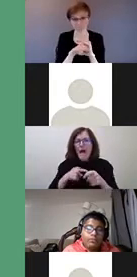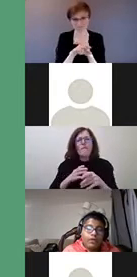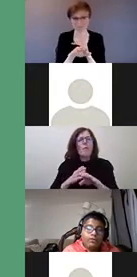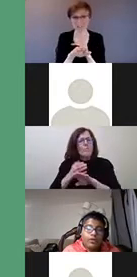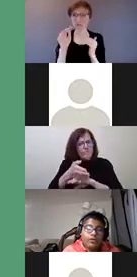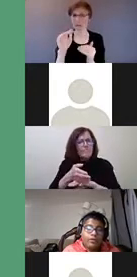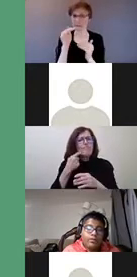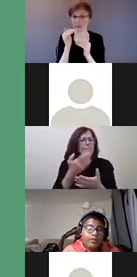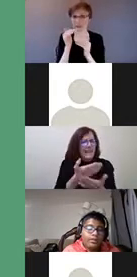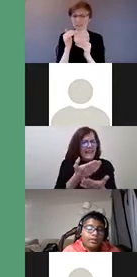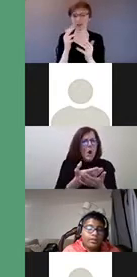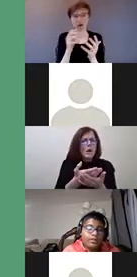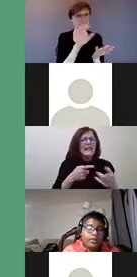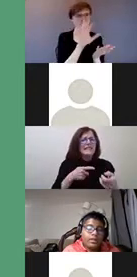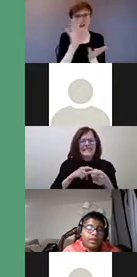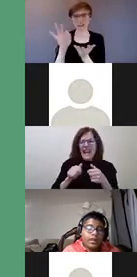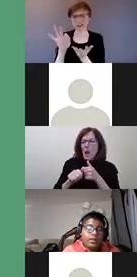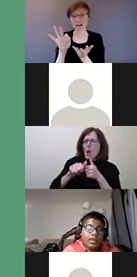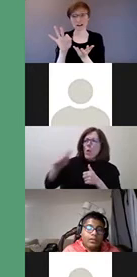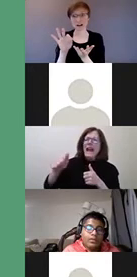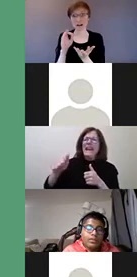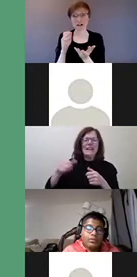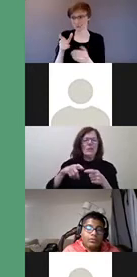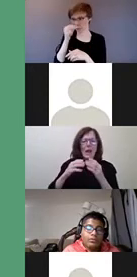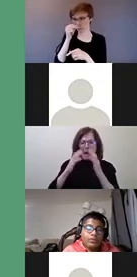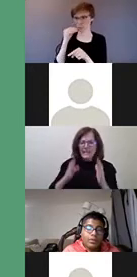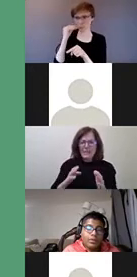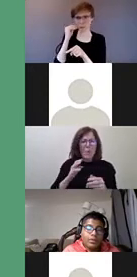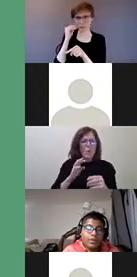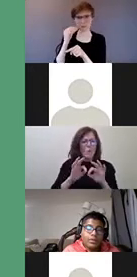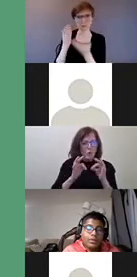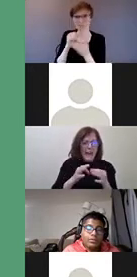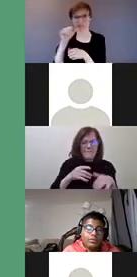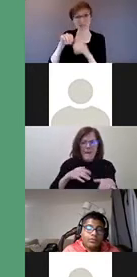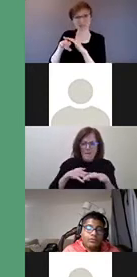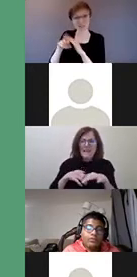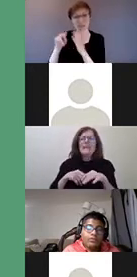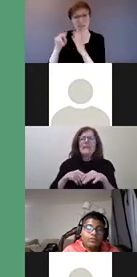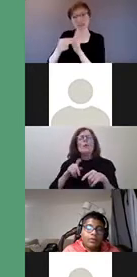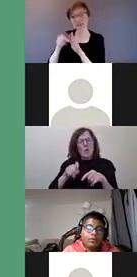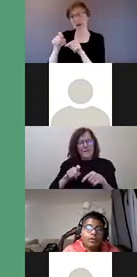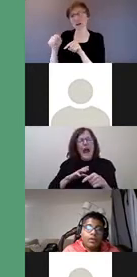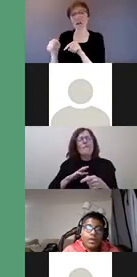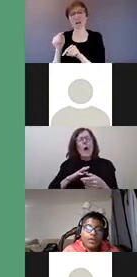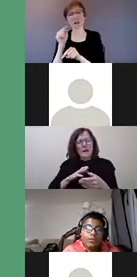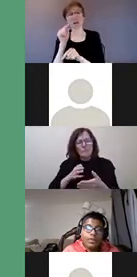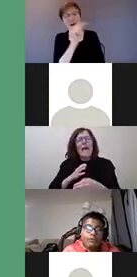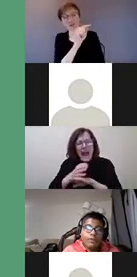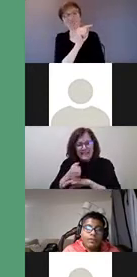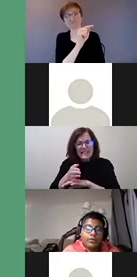school far from their primary residence. A lack of accessible schools prohibits a disabled individual from enrolling in